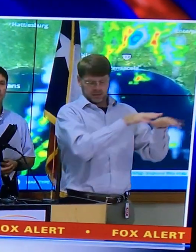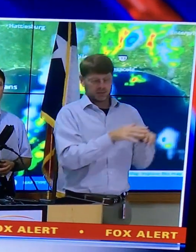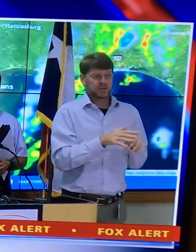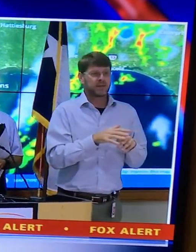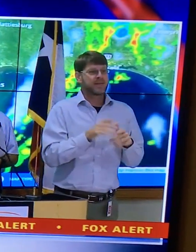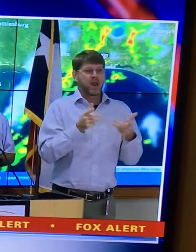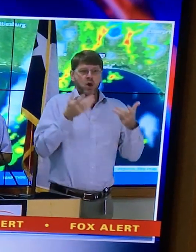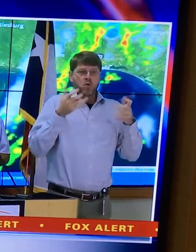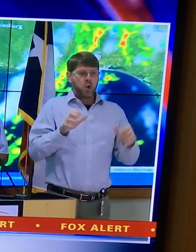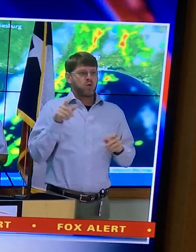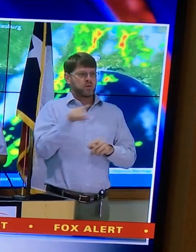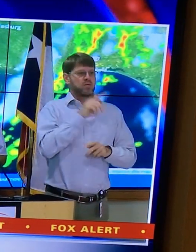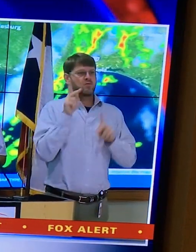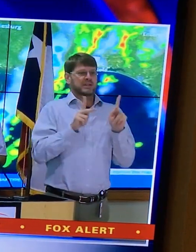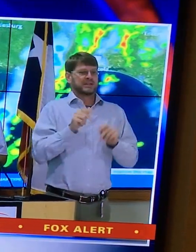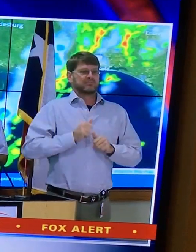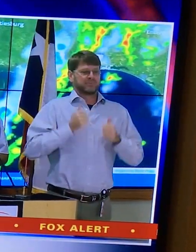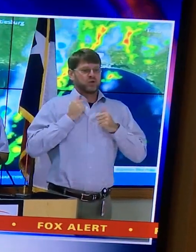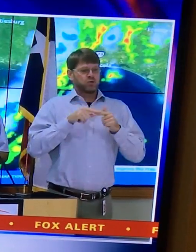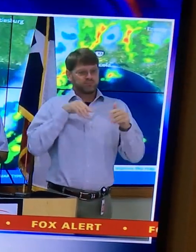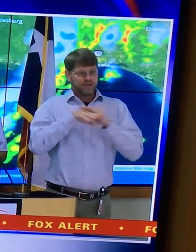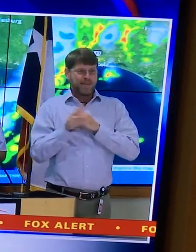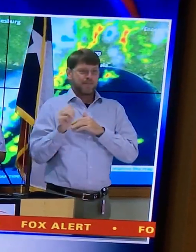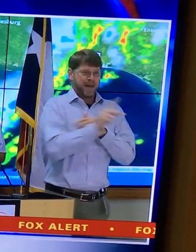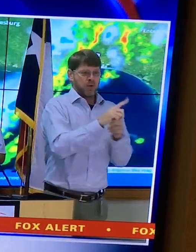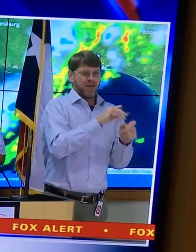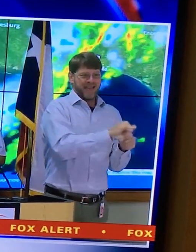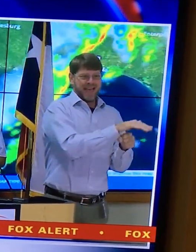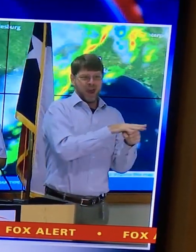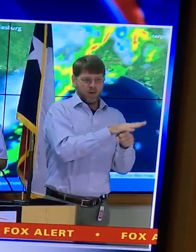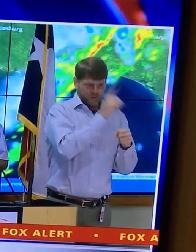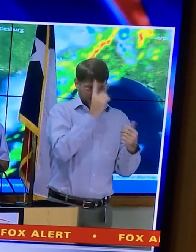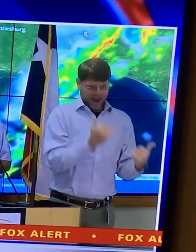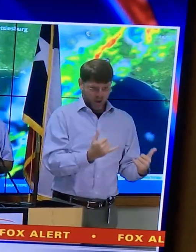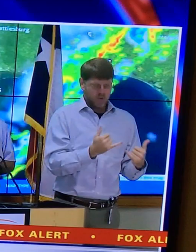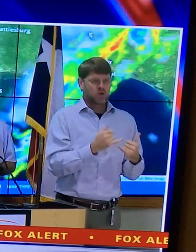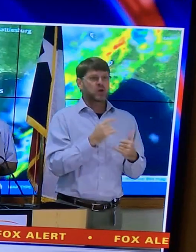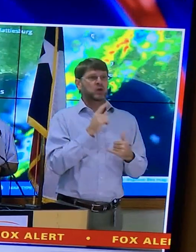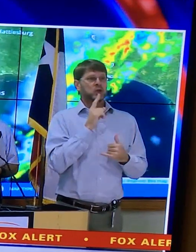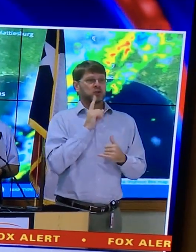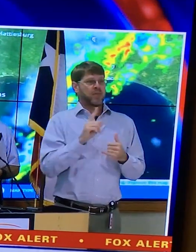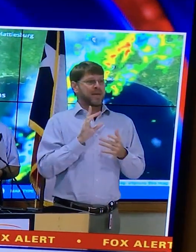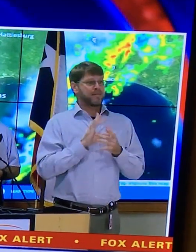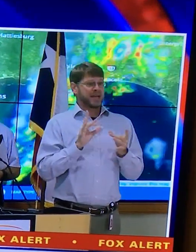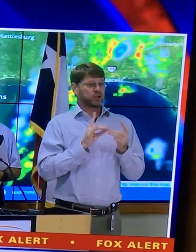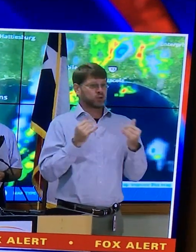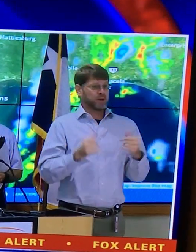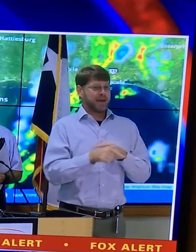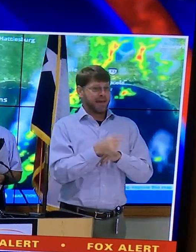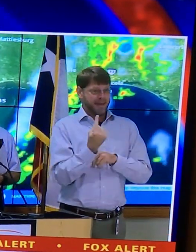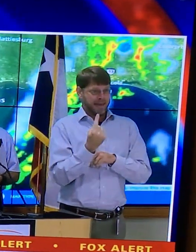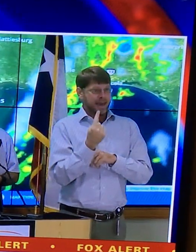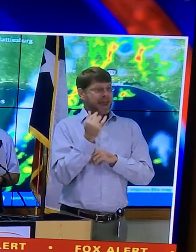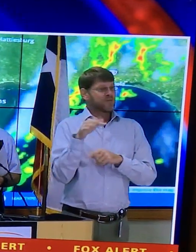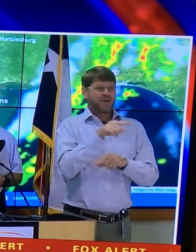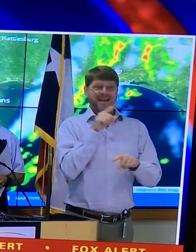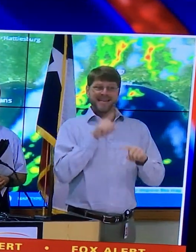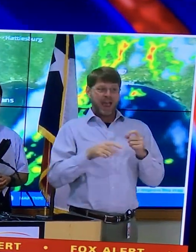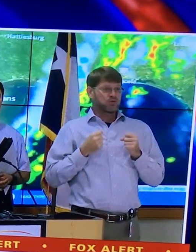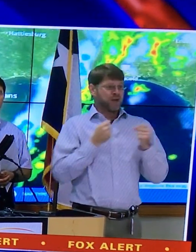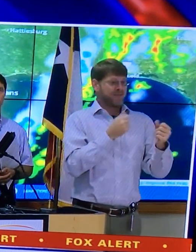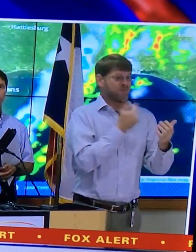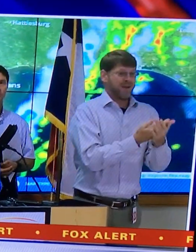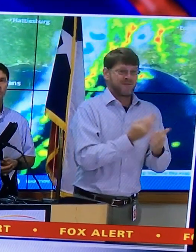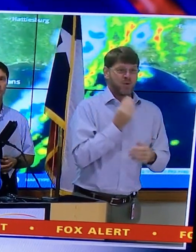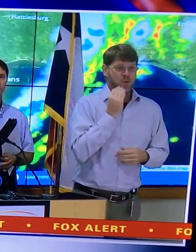They do not want residents returning into those flooded areas. So the basic message is if you can't drive